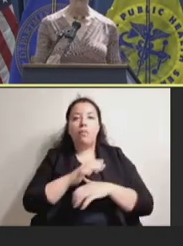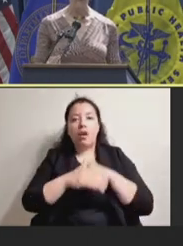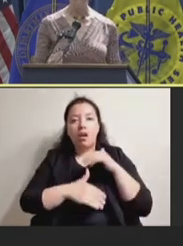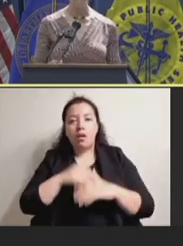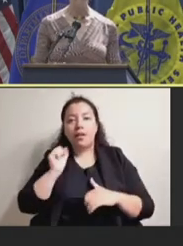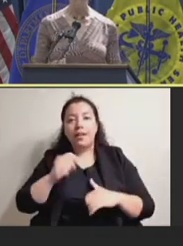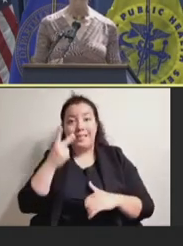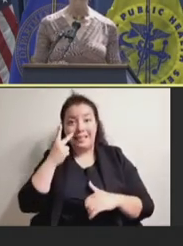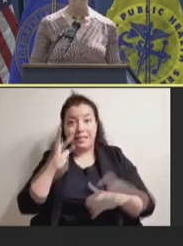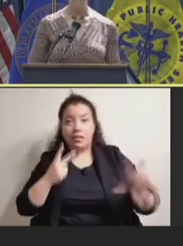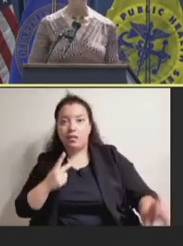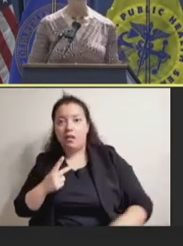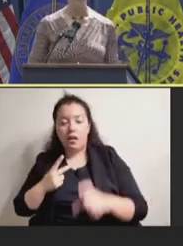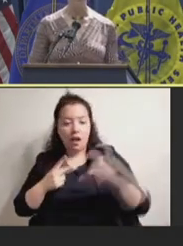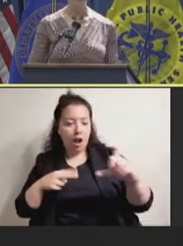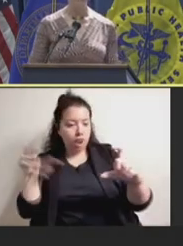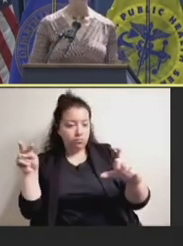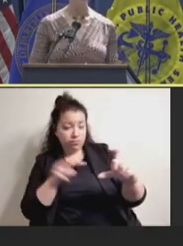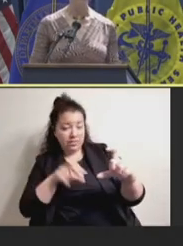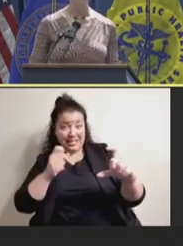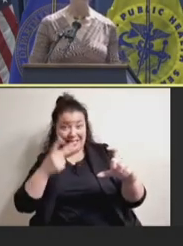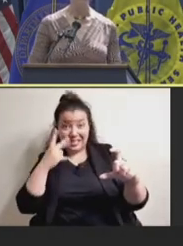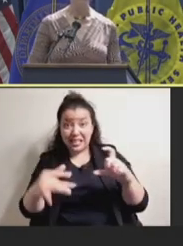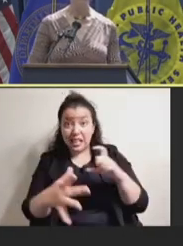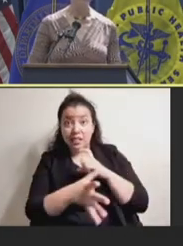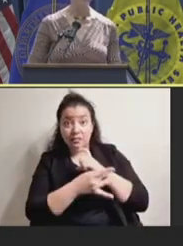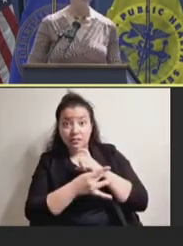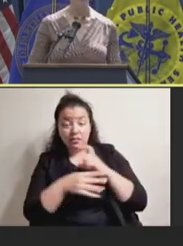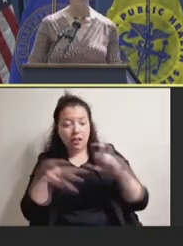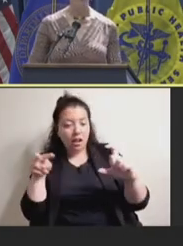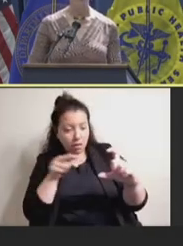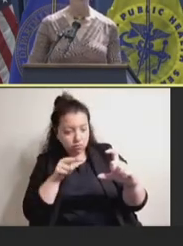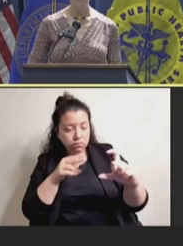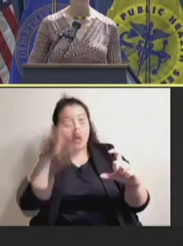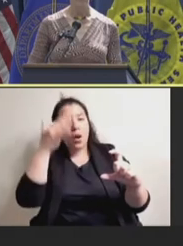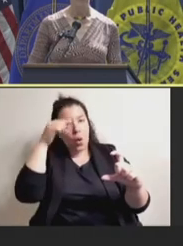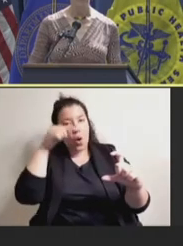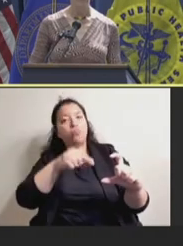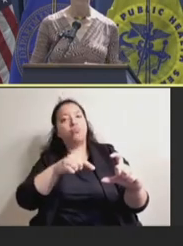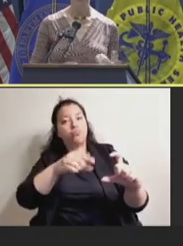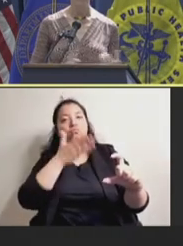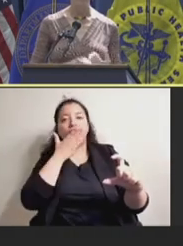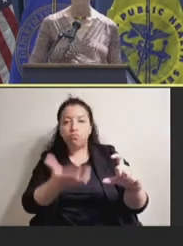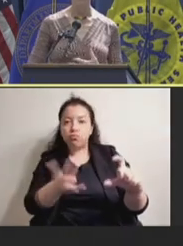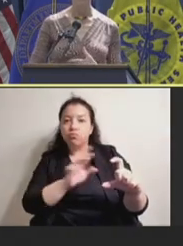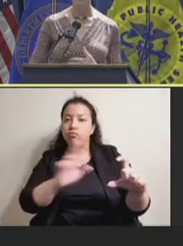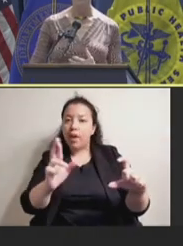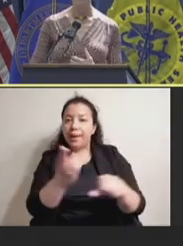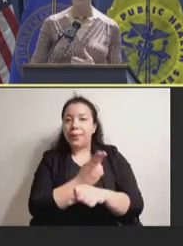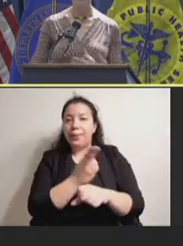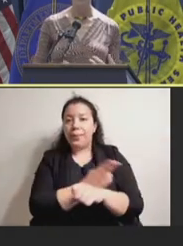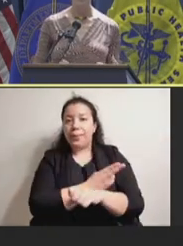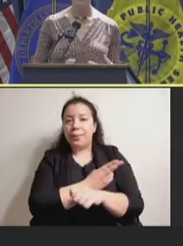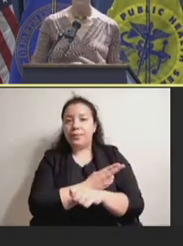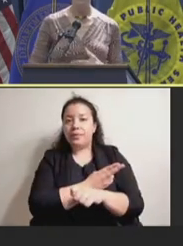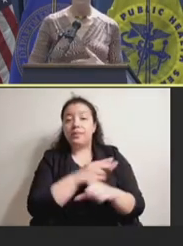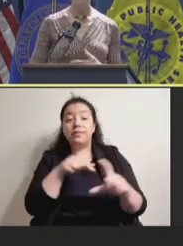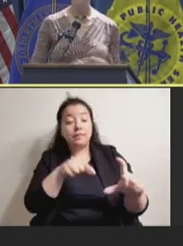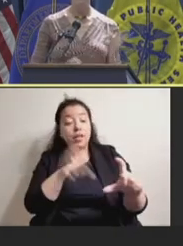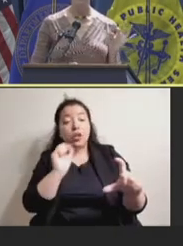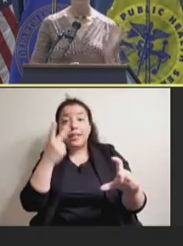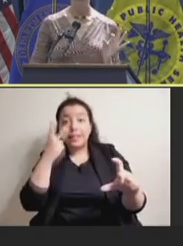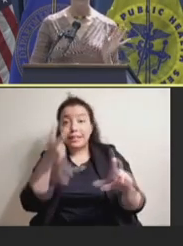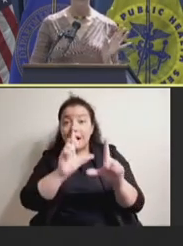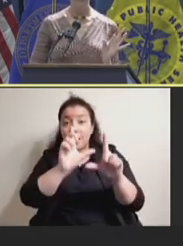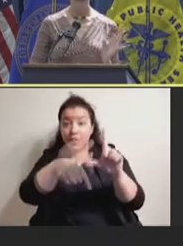delivering it and they can know that it's potent in terms of heat stability. So, you have the expiration date that's always there. If you